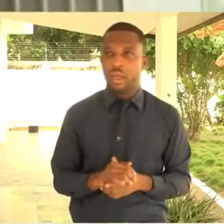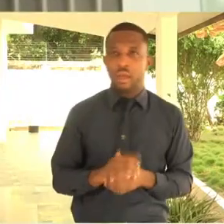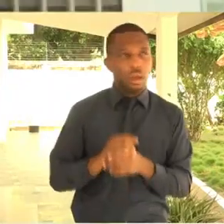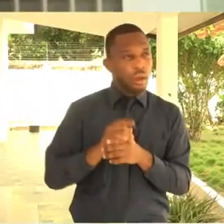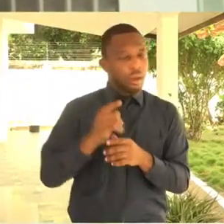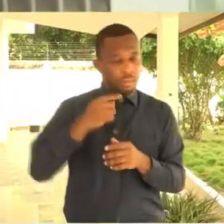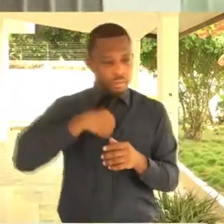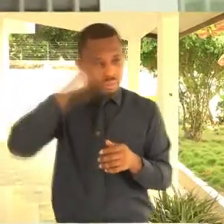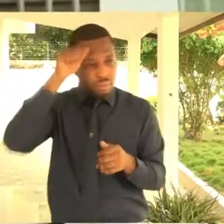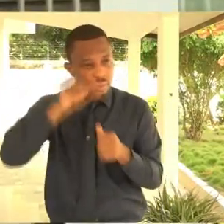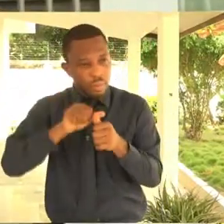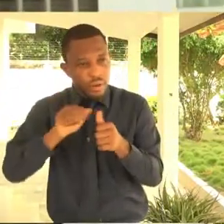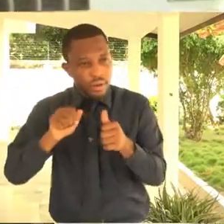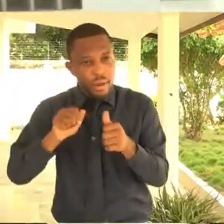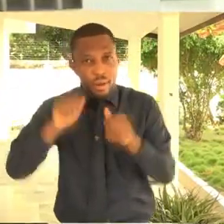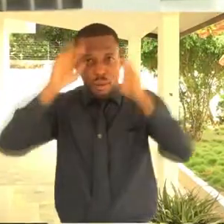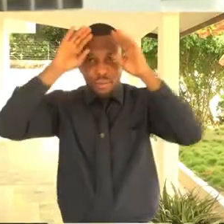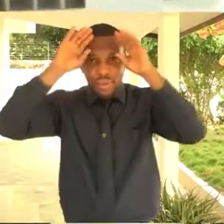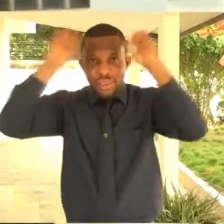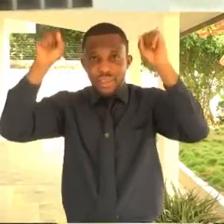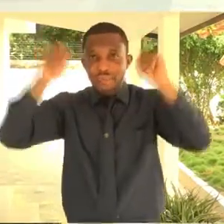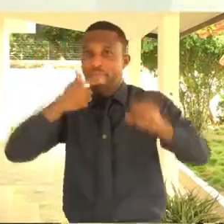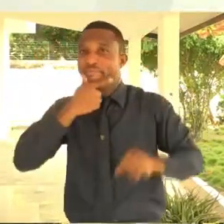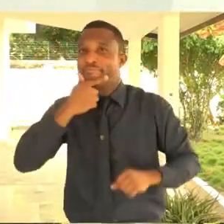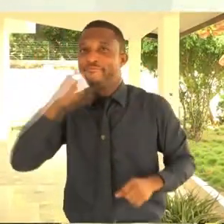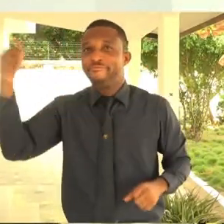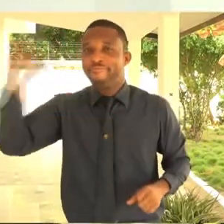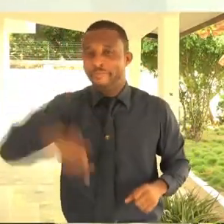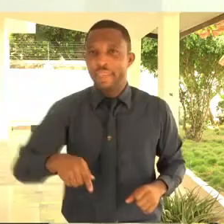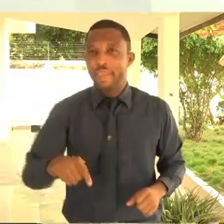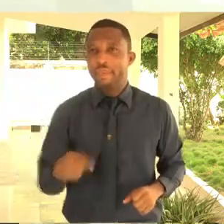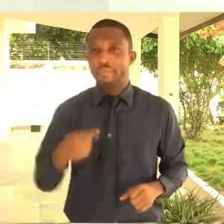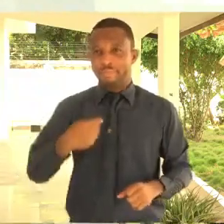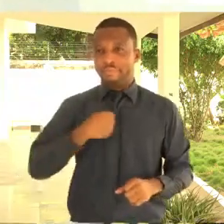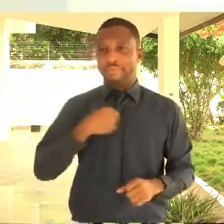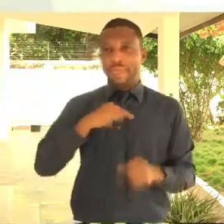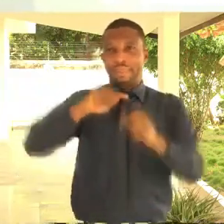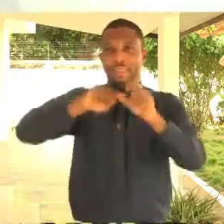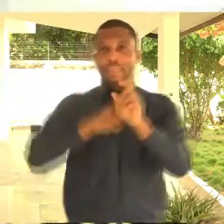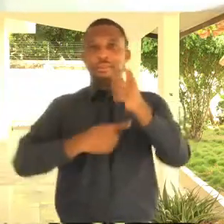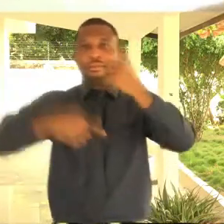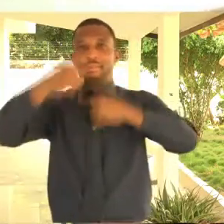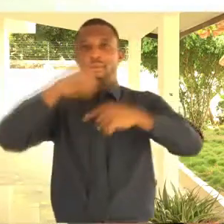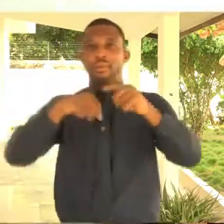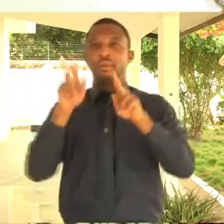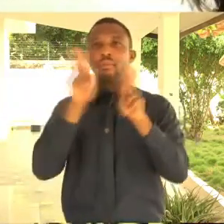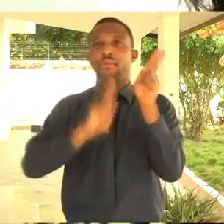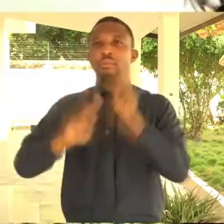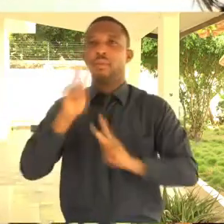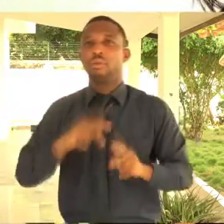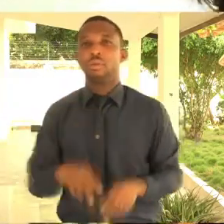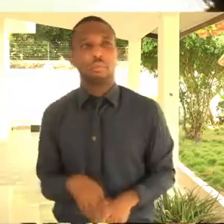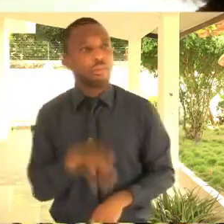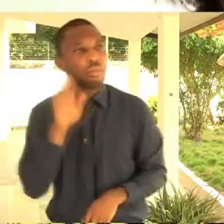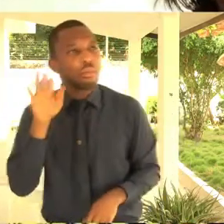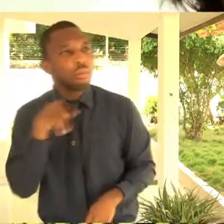I can't remember when I did the first presidential address. And people were saying, no, she's not doing anything. She's just showing her hands